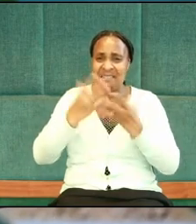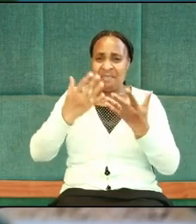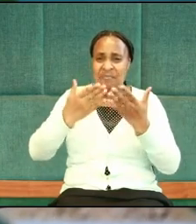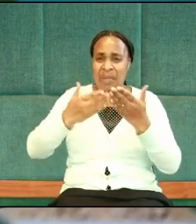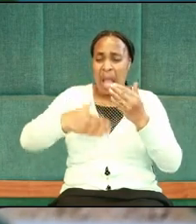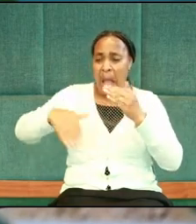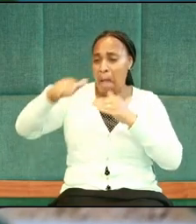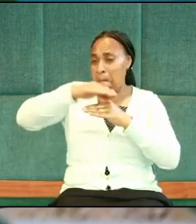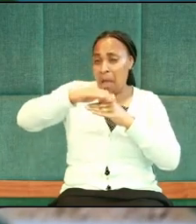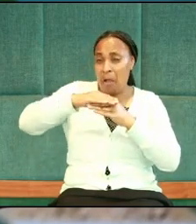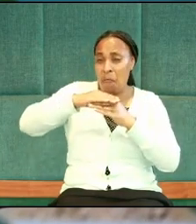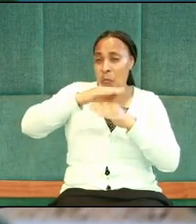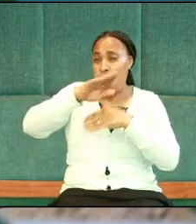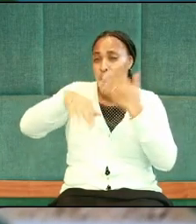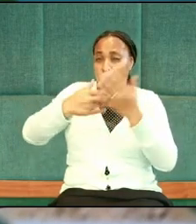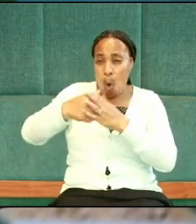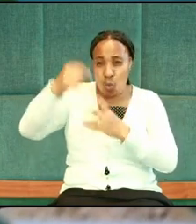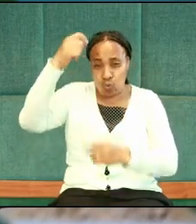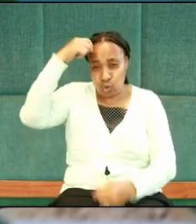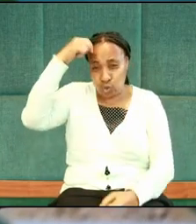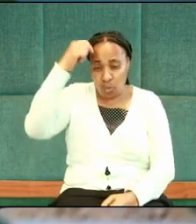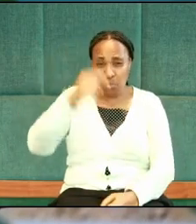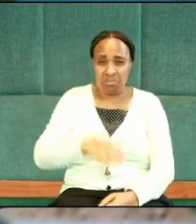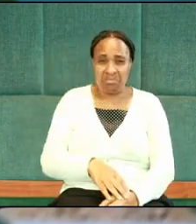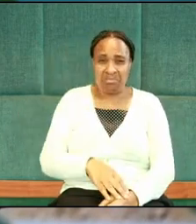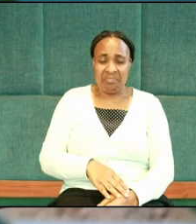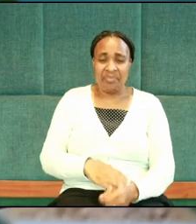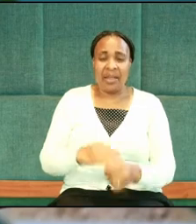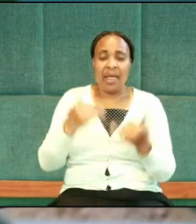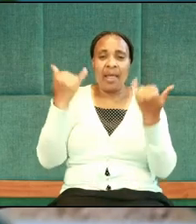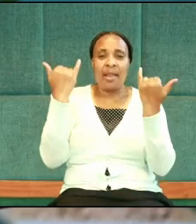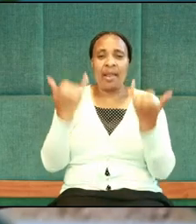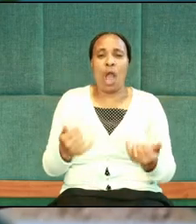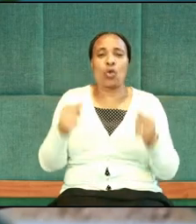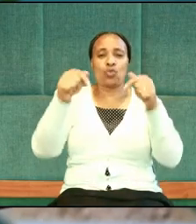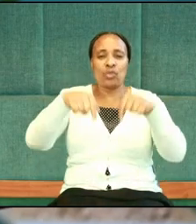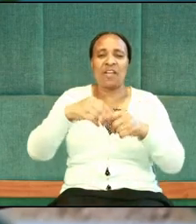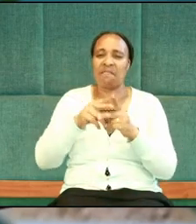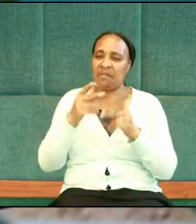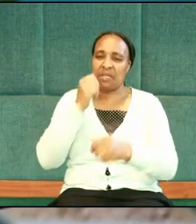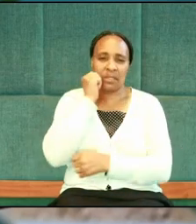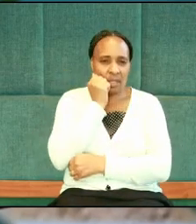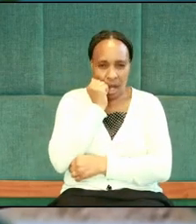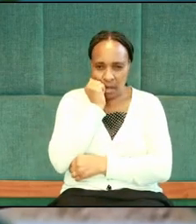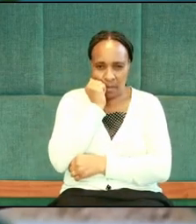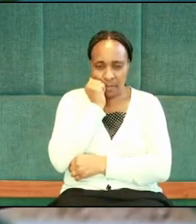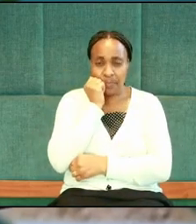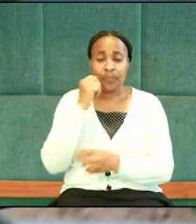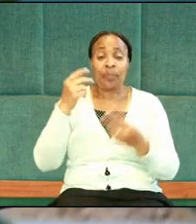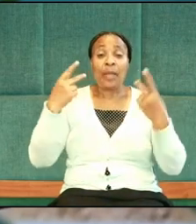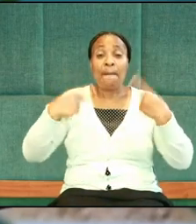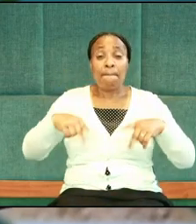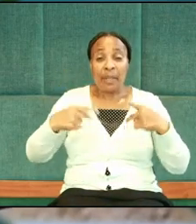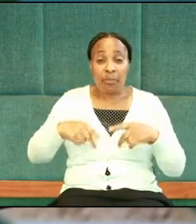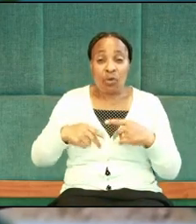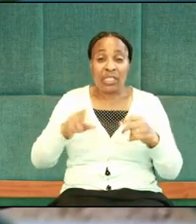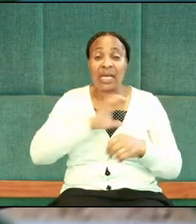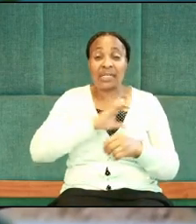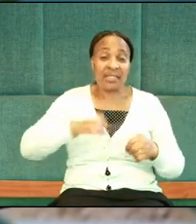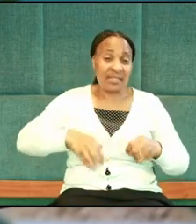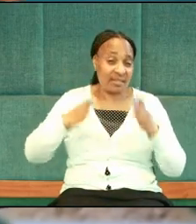logic, above reason. And today, sadly, the young people in the Christian church